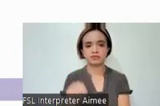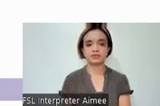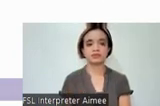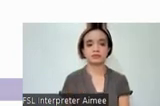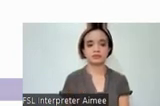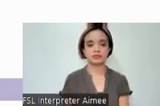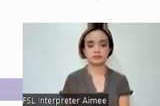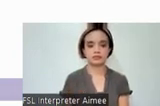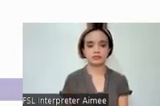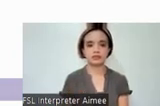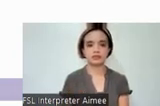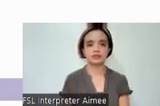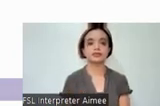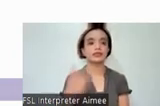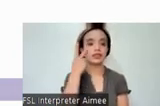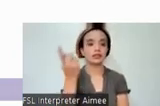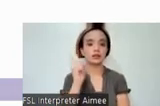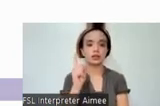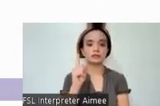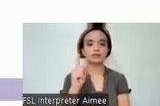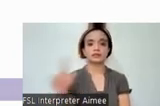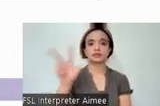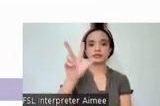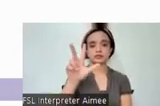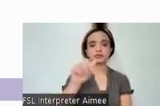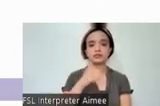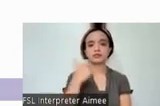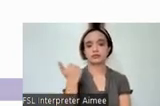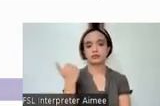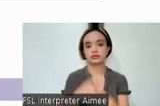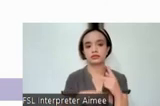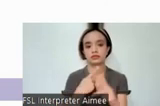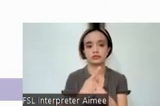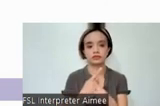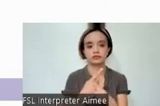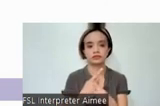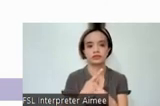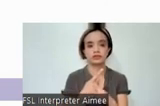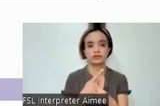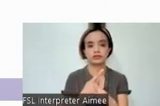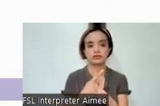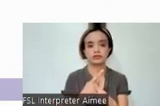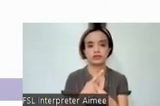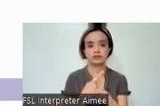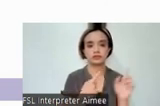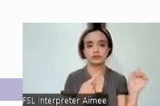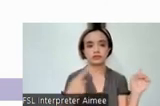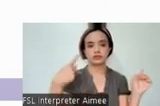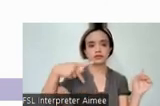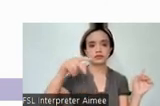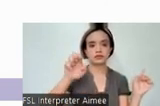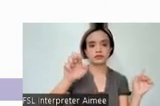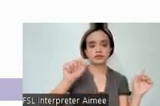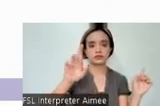We also looked into the reliability of the three alternate forms using the Pearson-R correlation, with the assumption that a